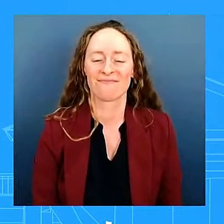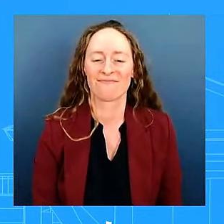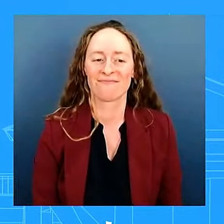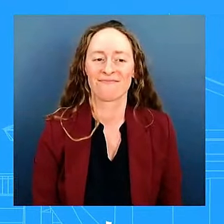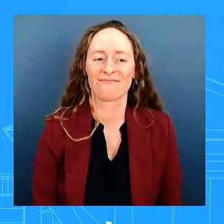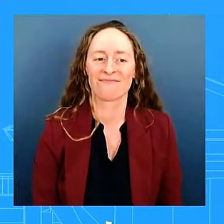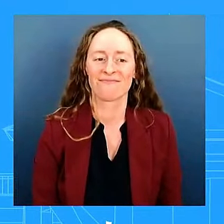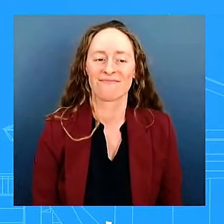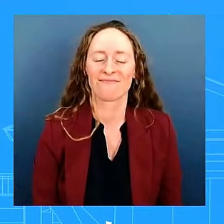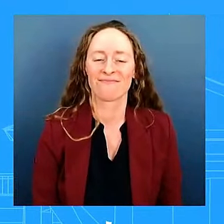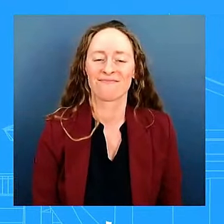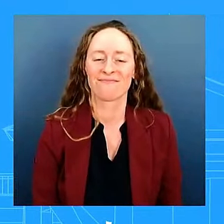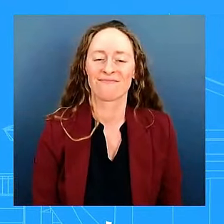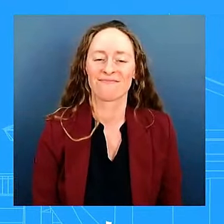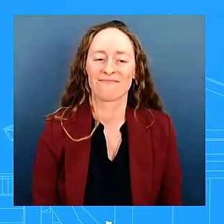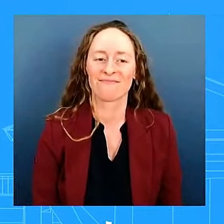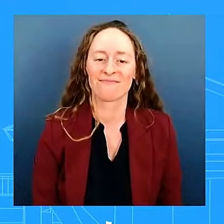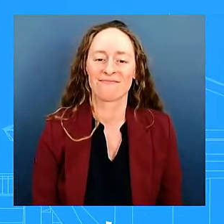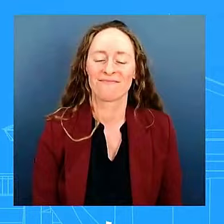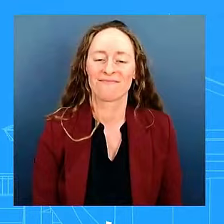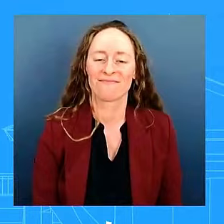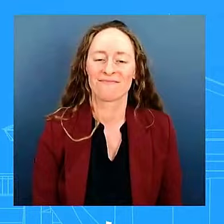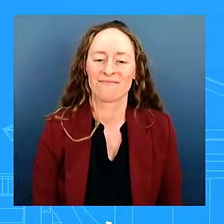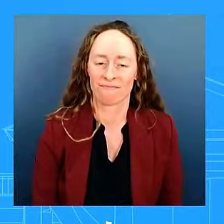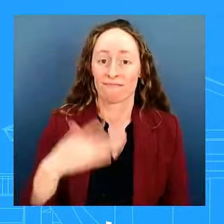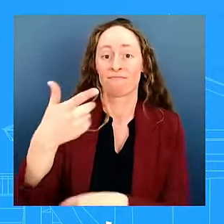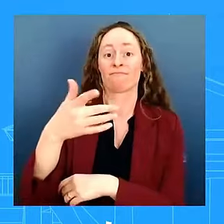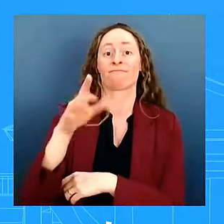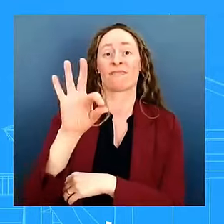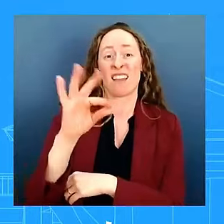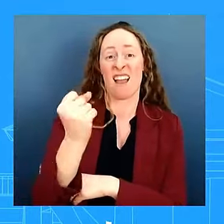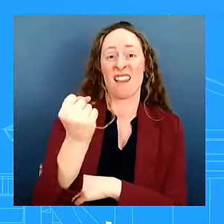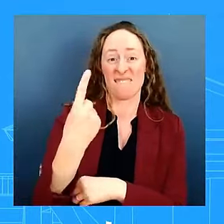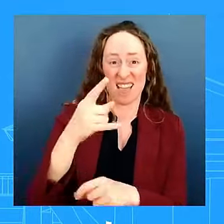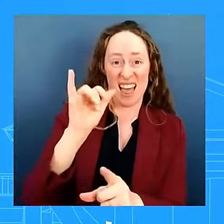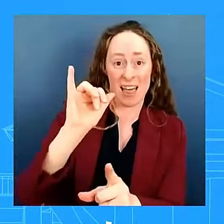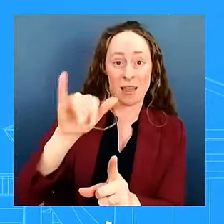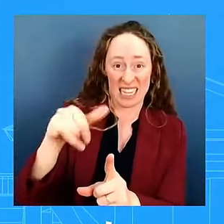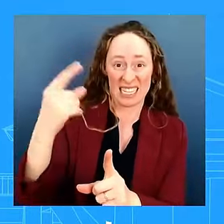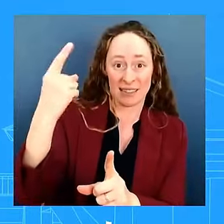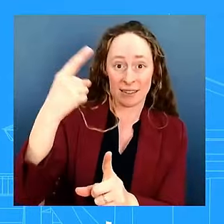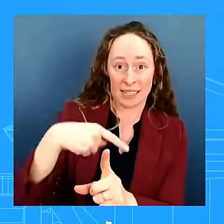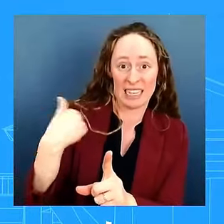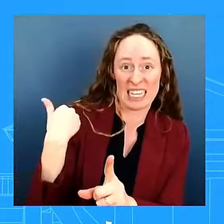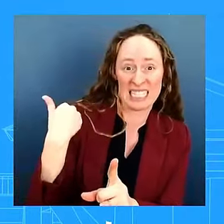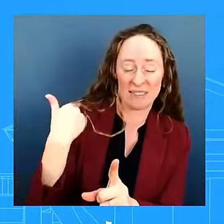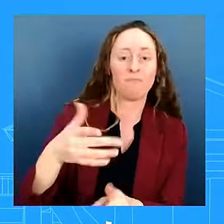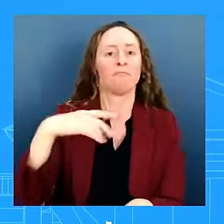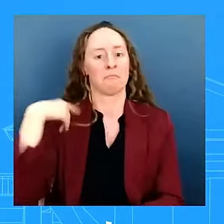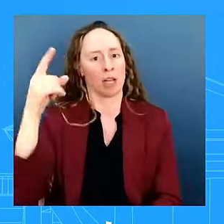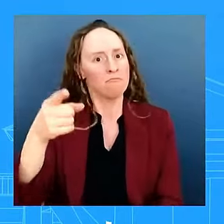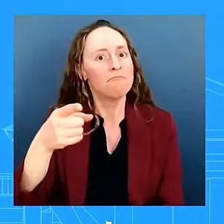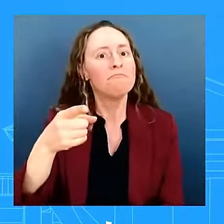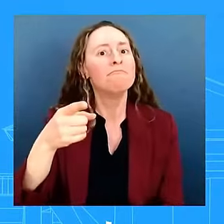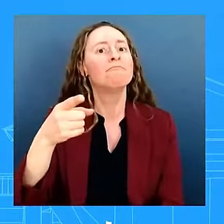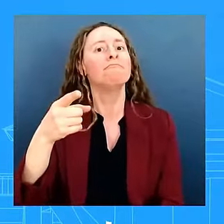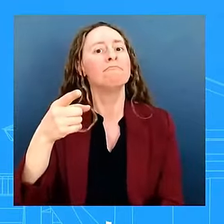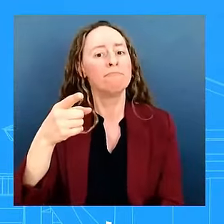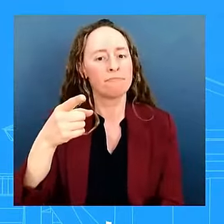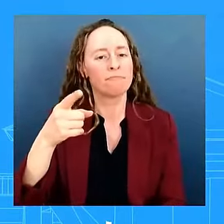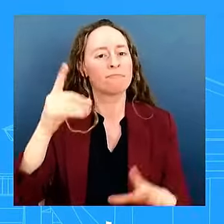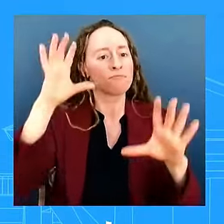and donald trump were together and standing near each other did they have any conversations did they speak about anything